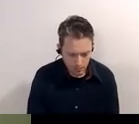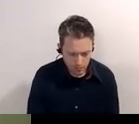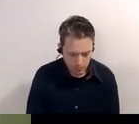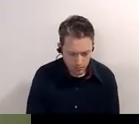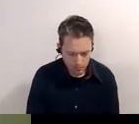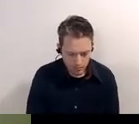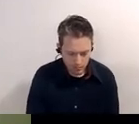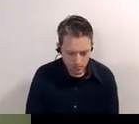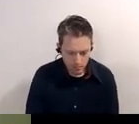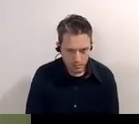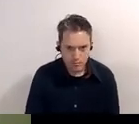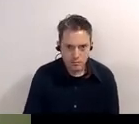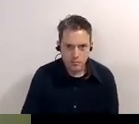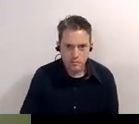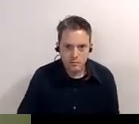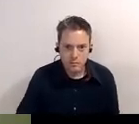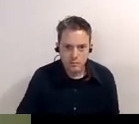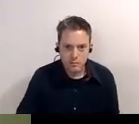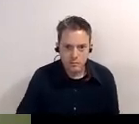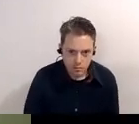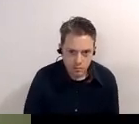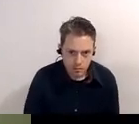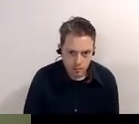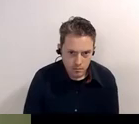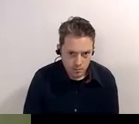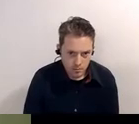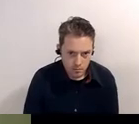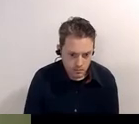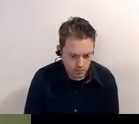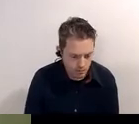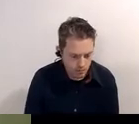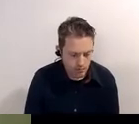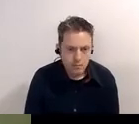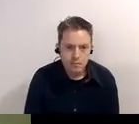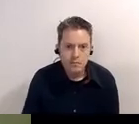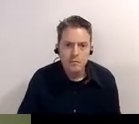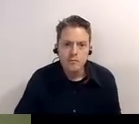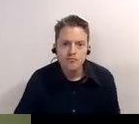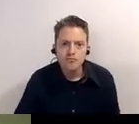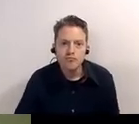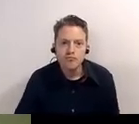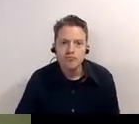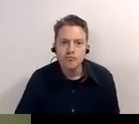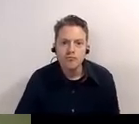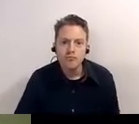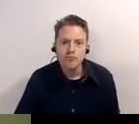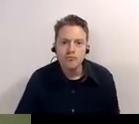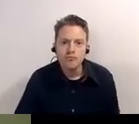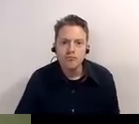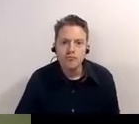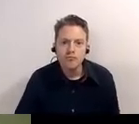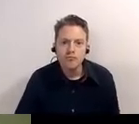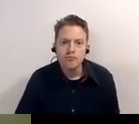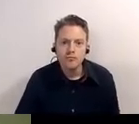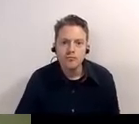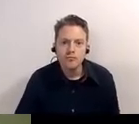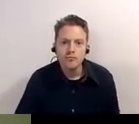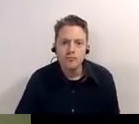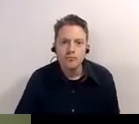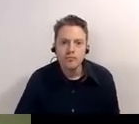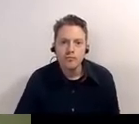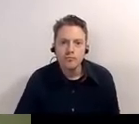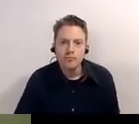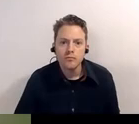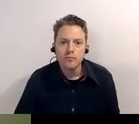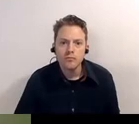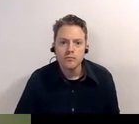across the street but the washington duke hotel was was uh you know the night one of nicest hotels in the south and i just want to show